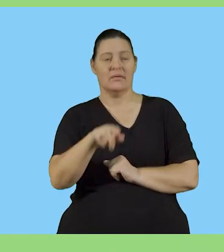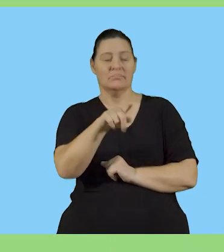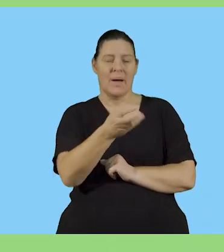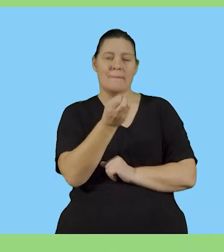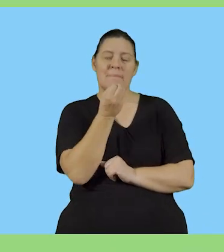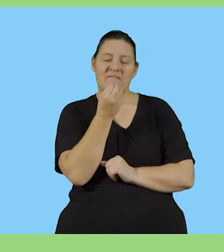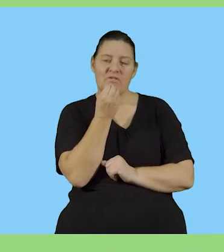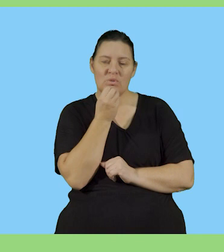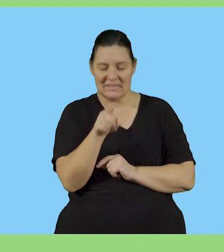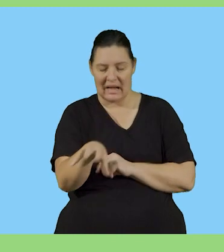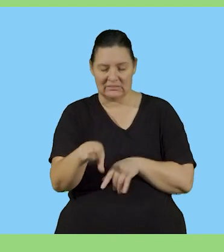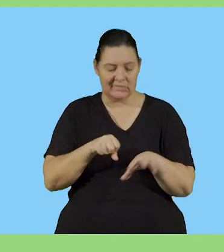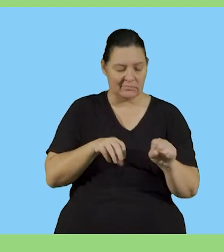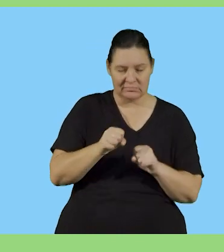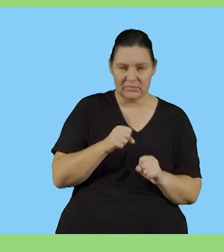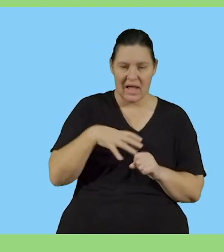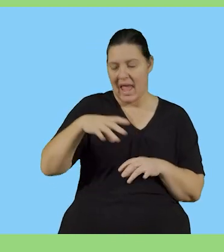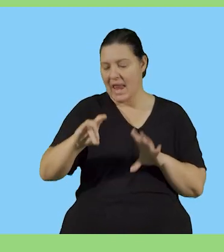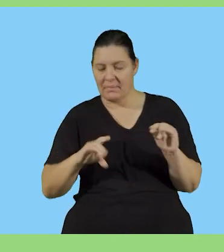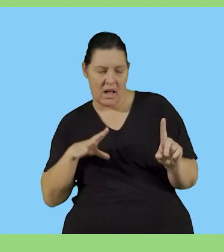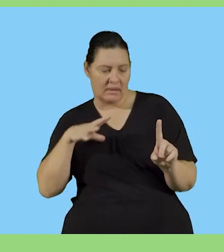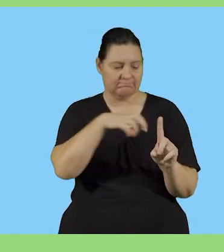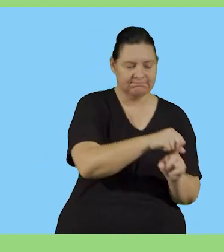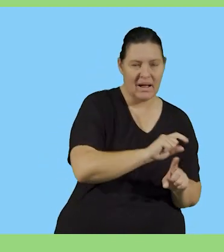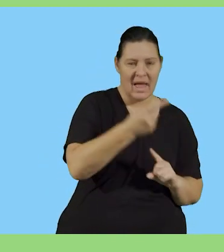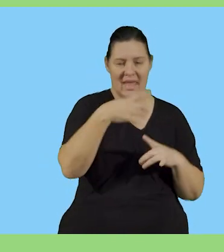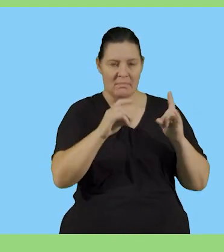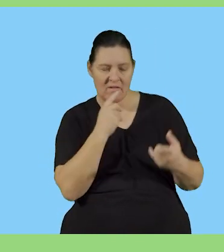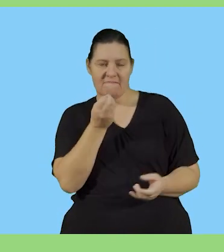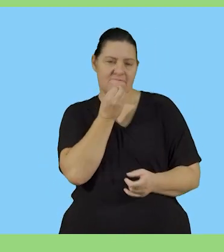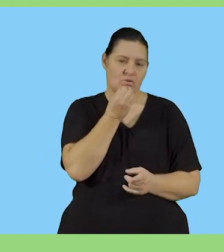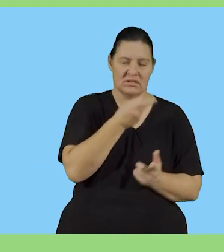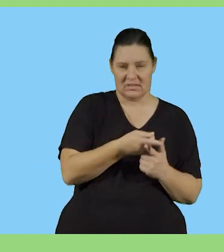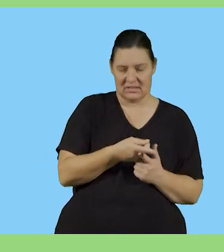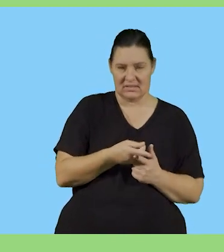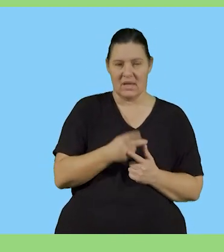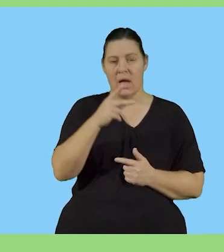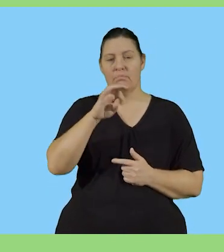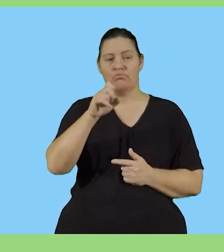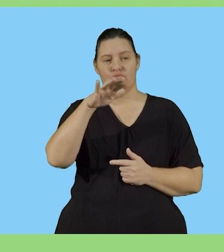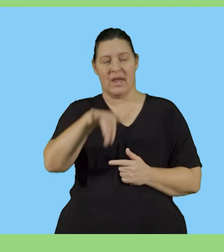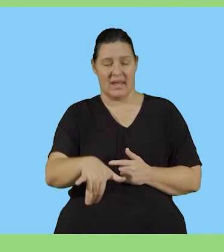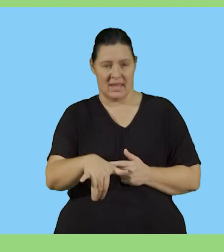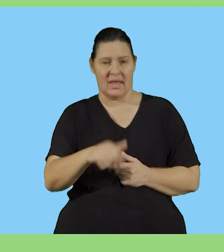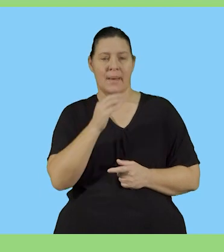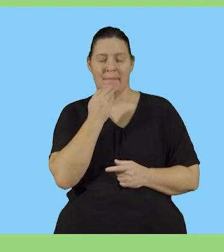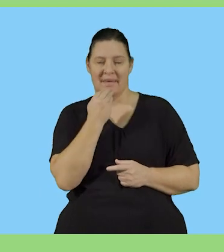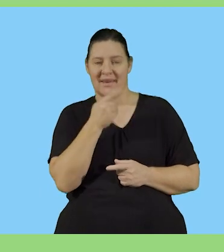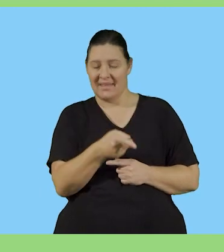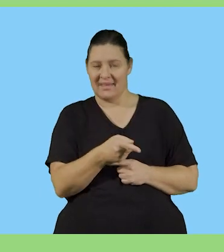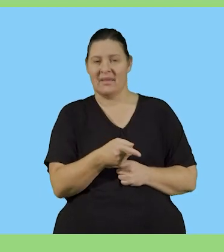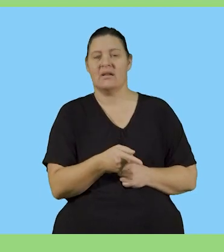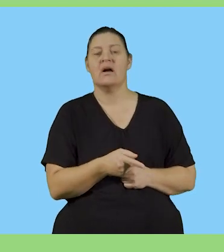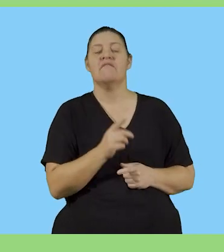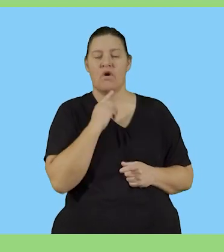-Y. So here, these are organisms that are being hunted by other organisms for food. So if it's a prey, that means